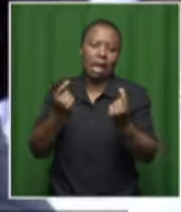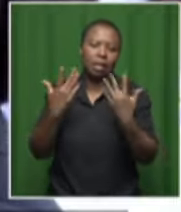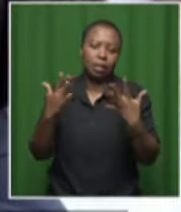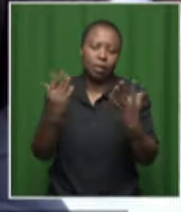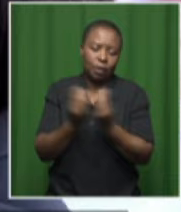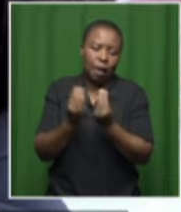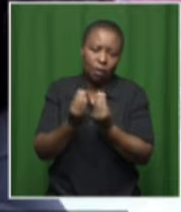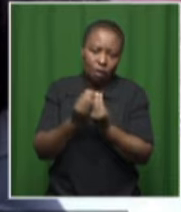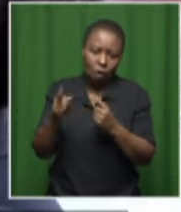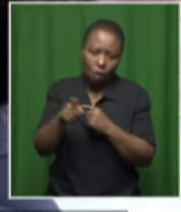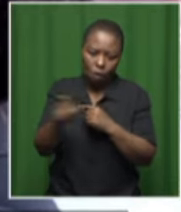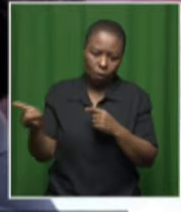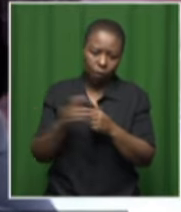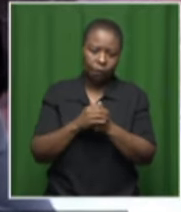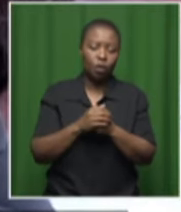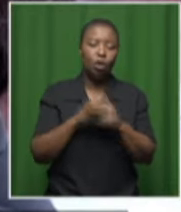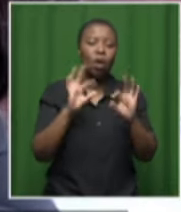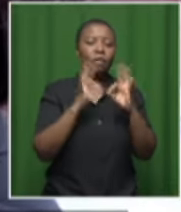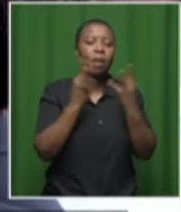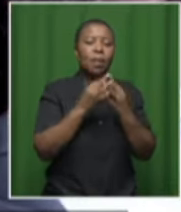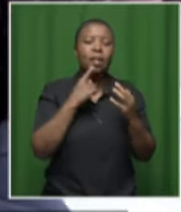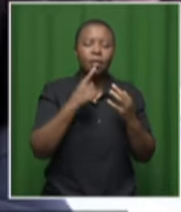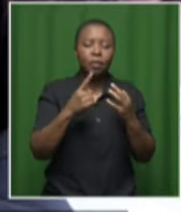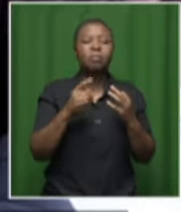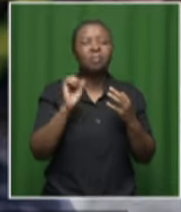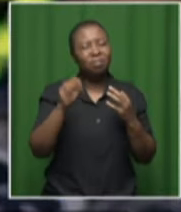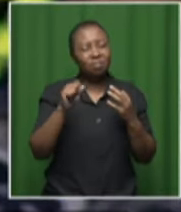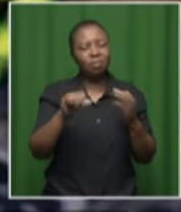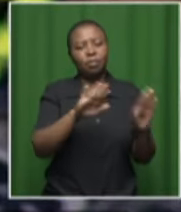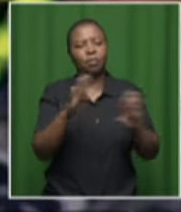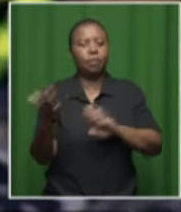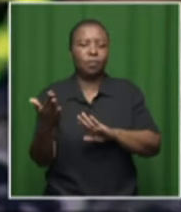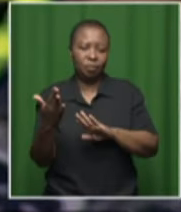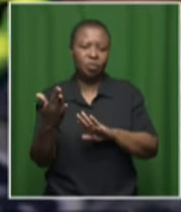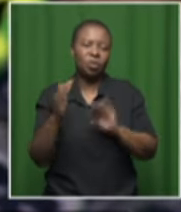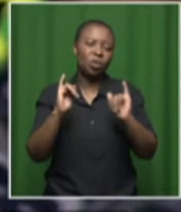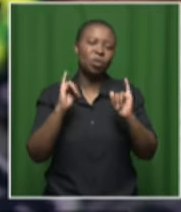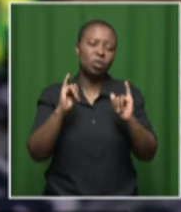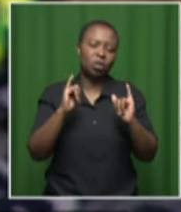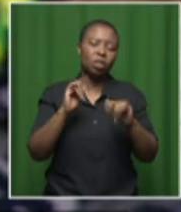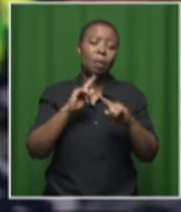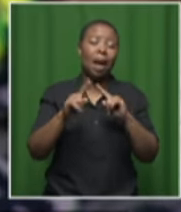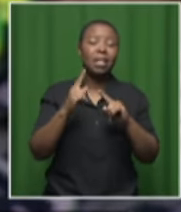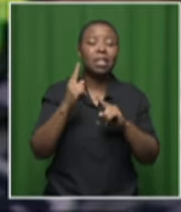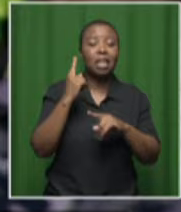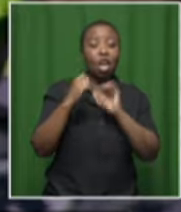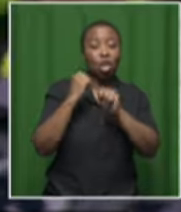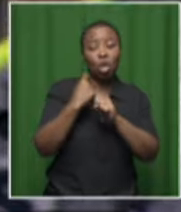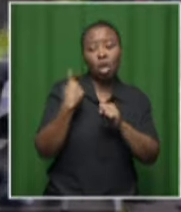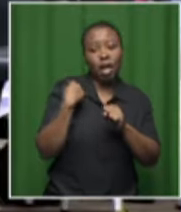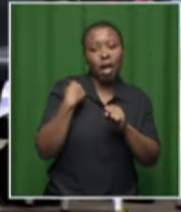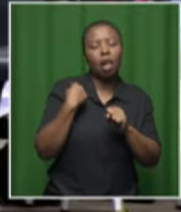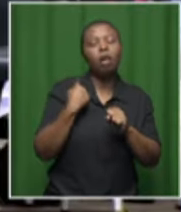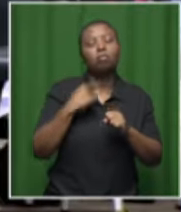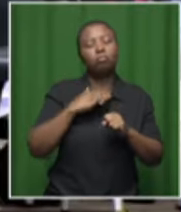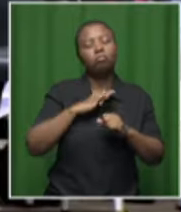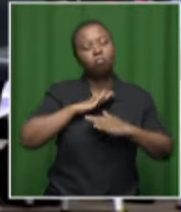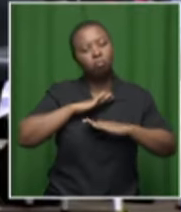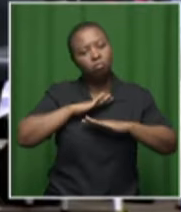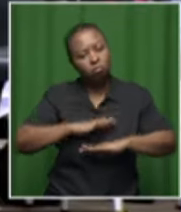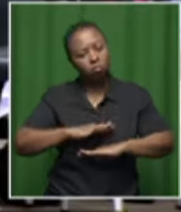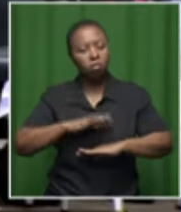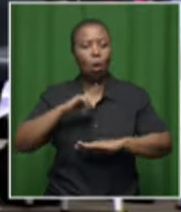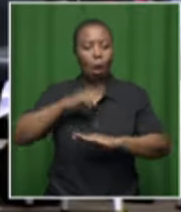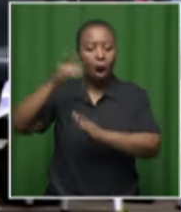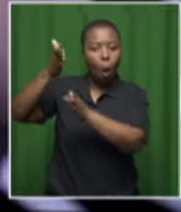say their loss has been traumatic, however the past year has brought some healing. They express gratitude for the Wall of